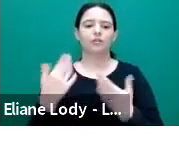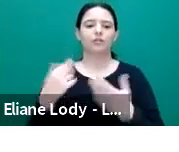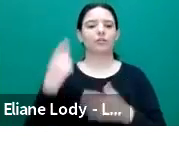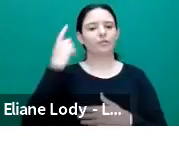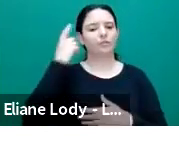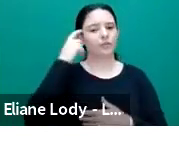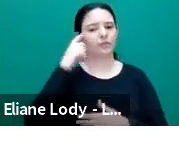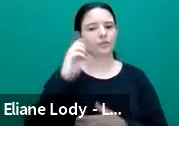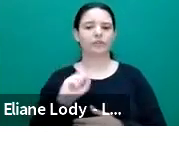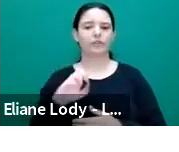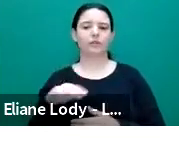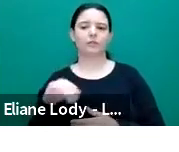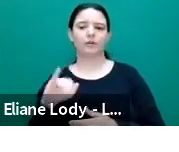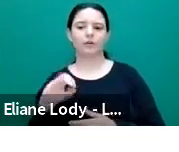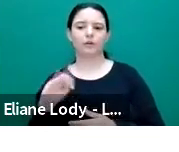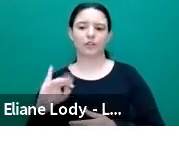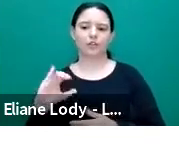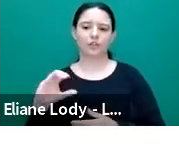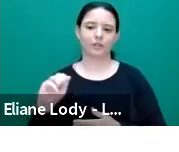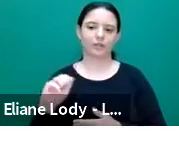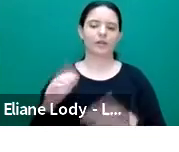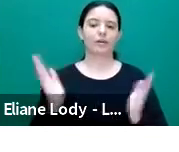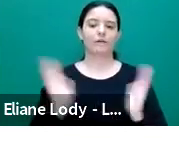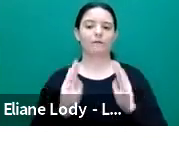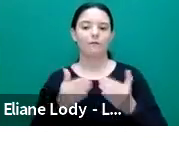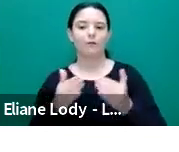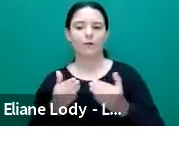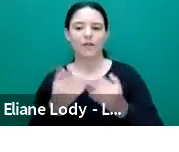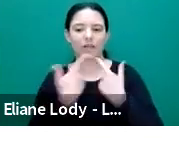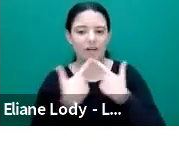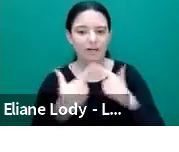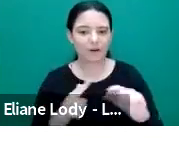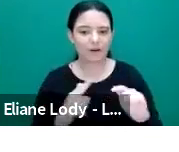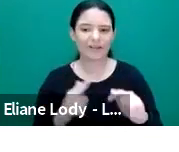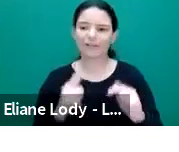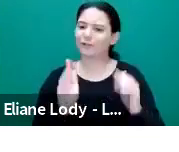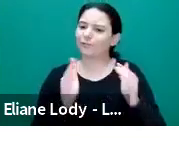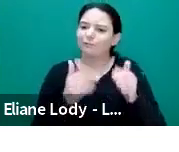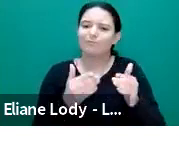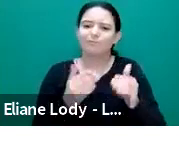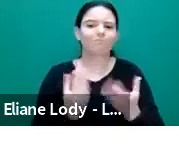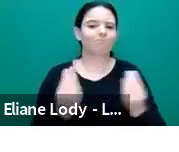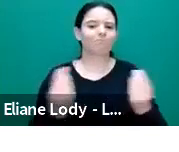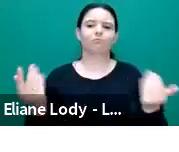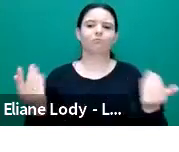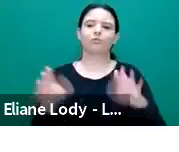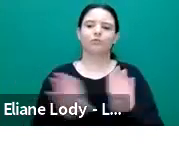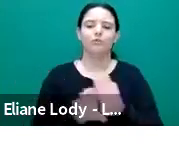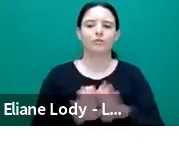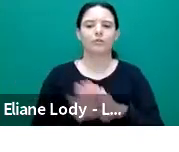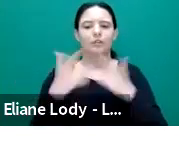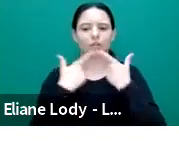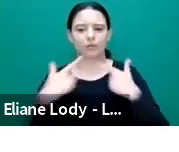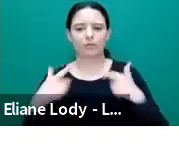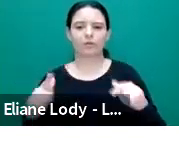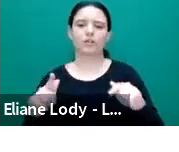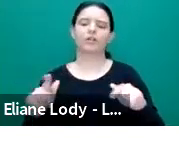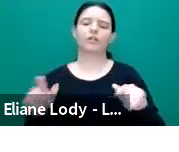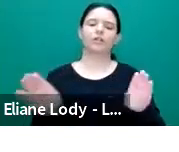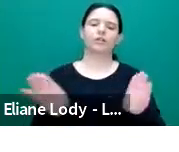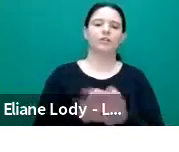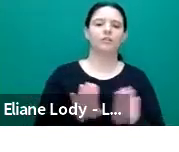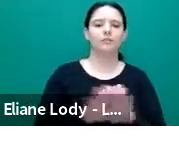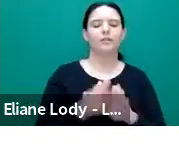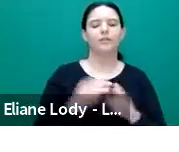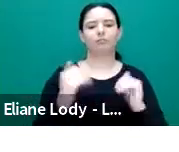on language and the role of language and language often gets credited with much more than it can accomplish. That